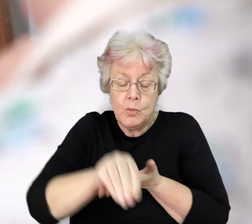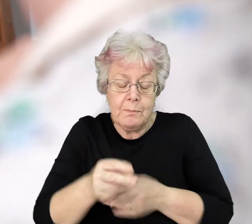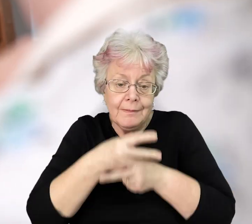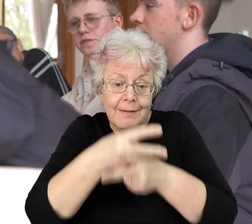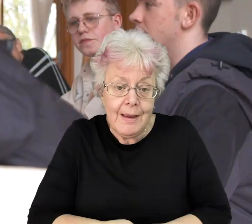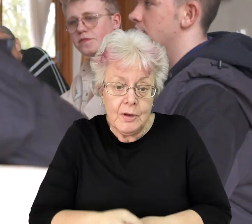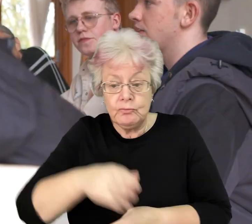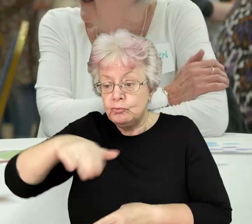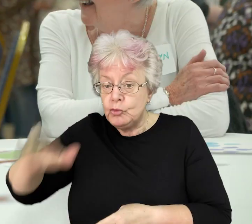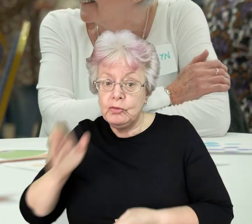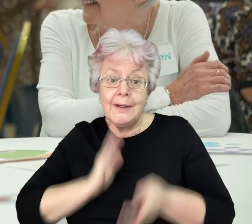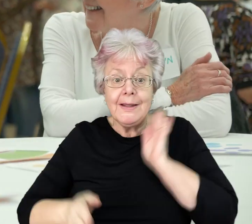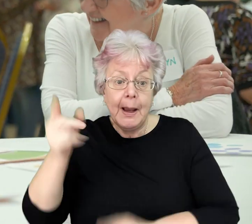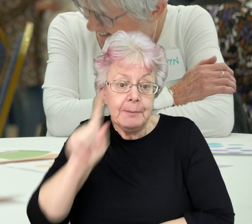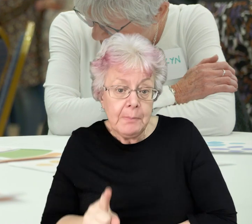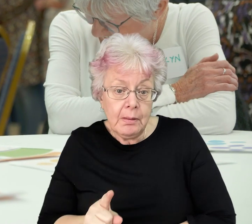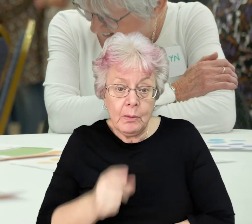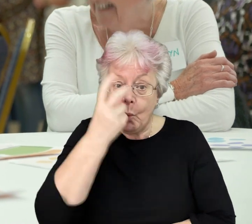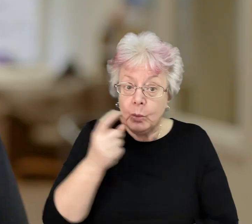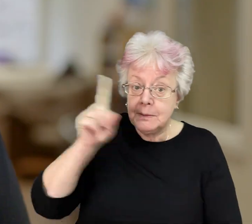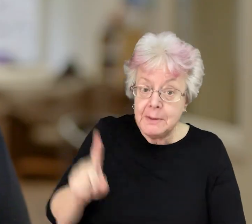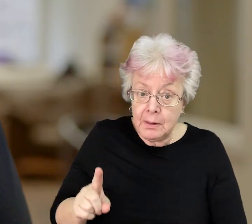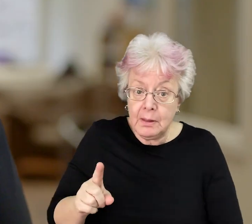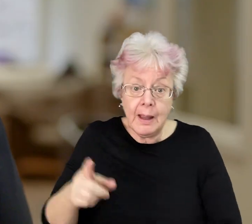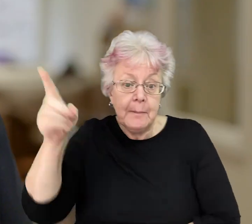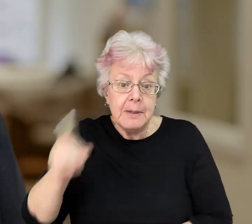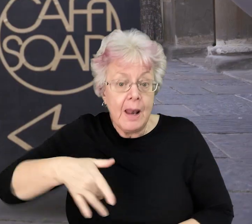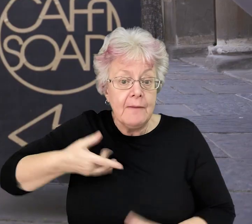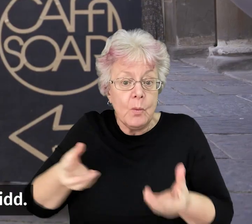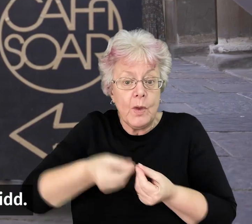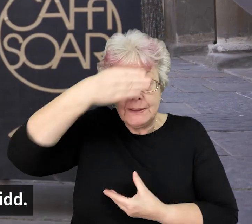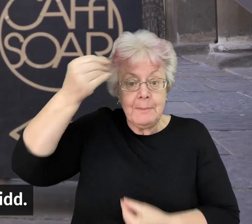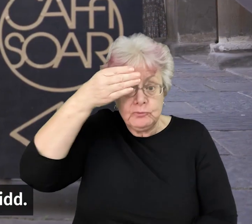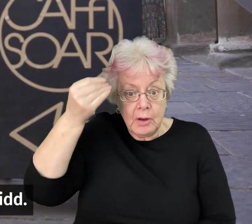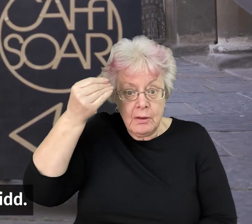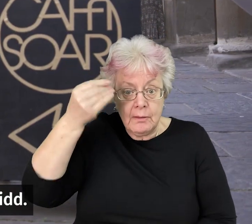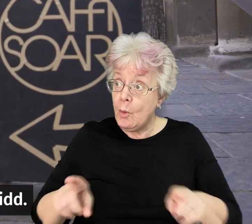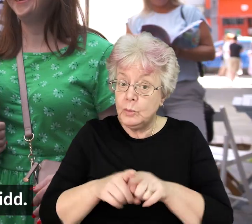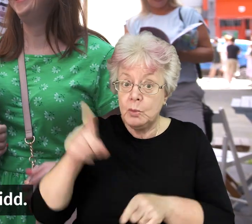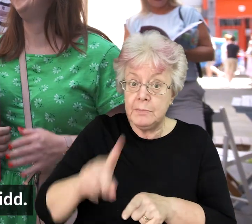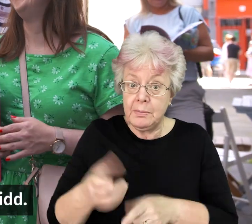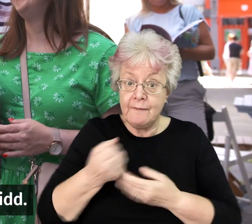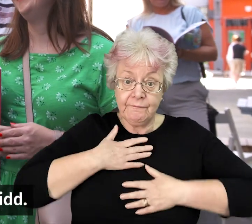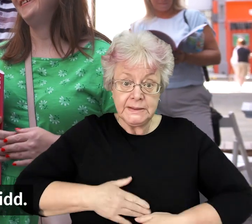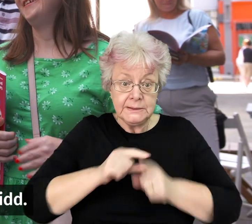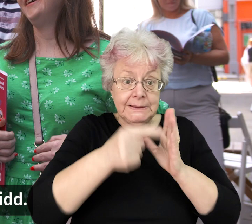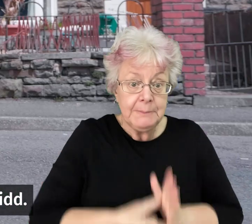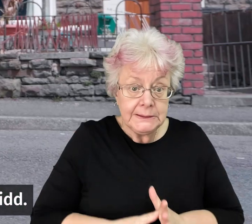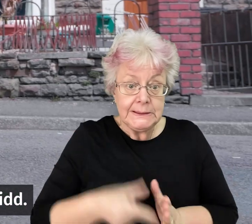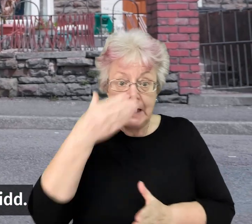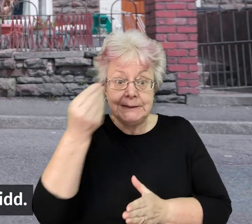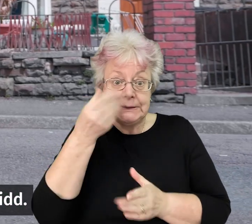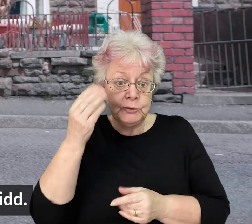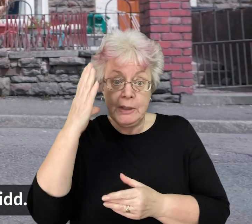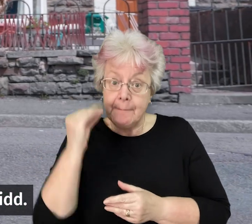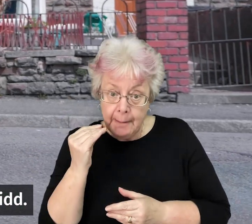children and young people, older people, people living with dementia and those with physical disabilities and sensory impairments,